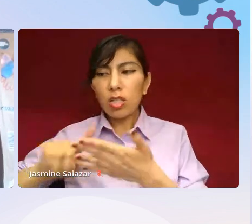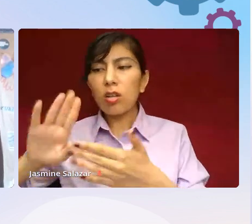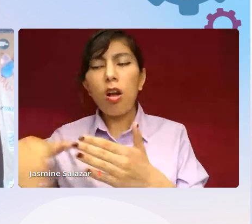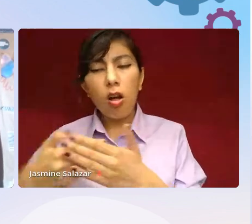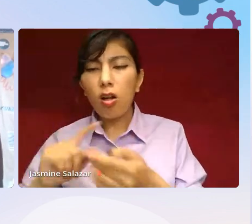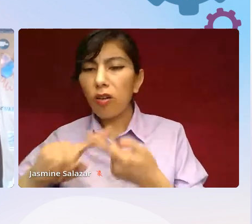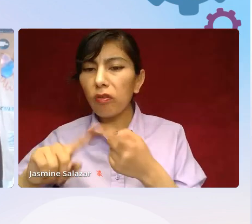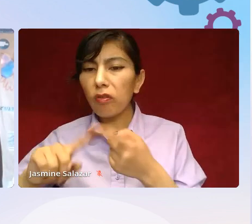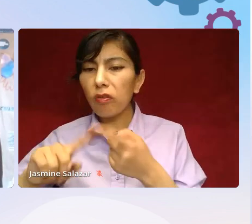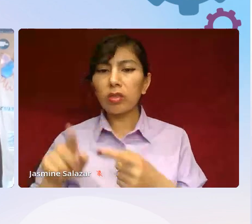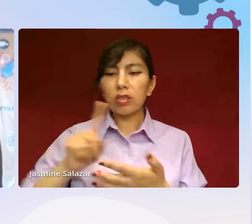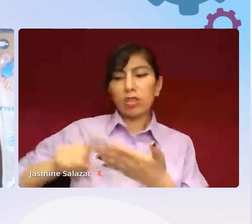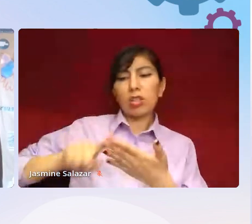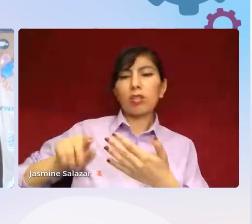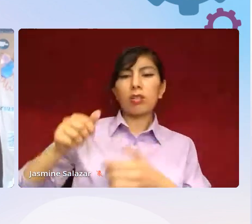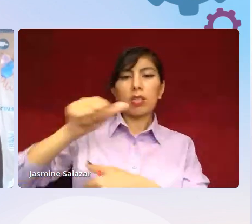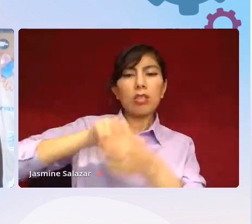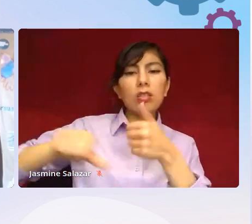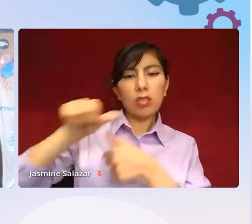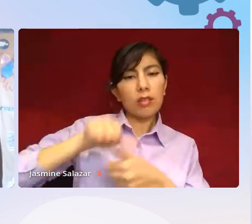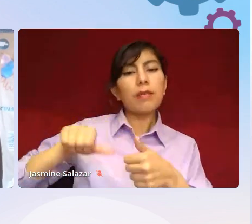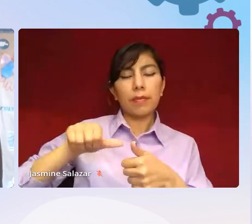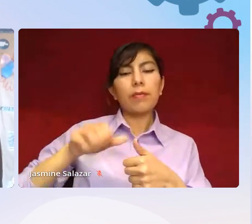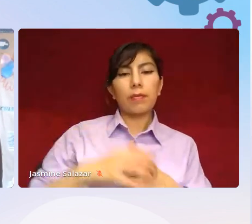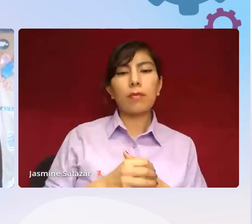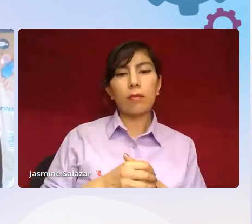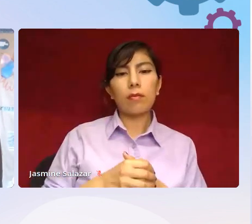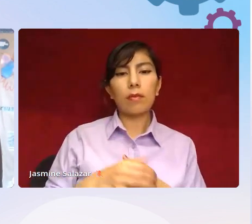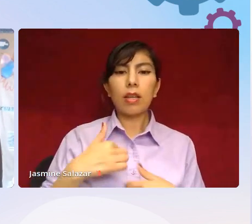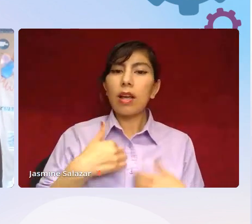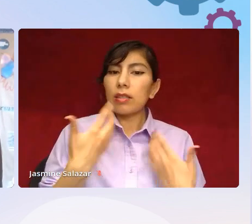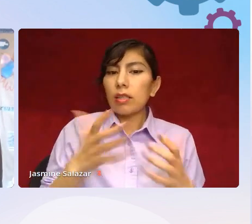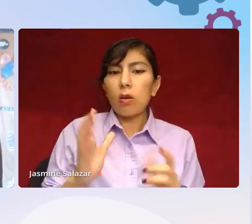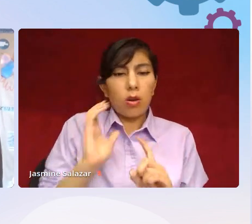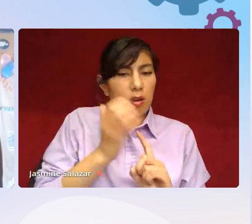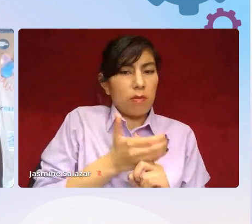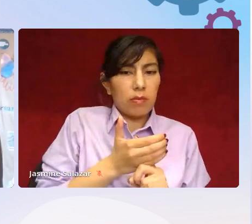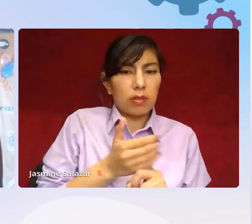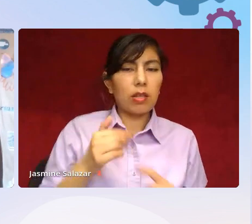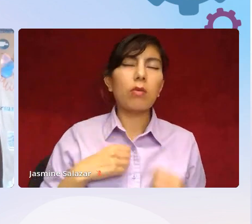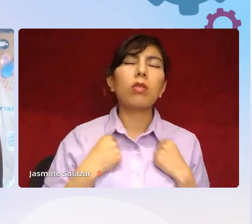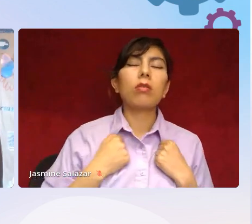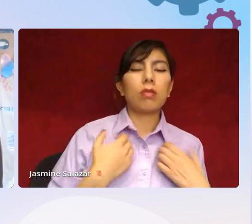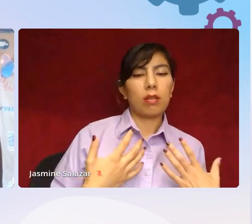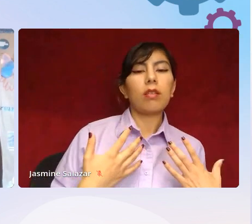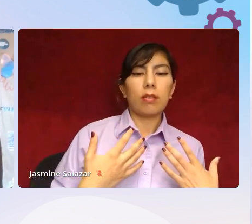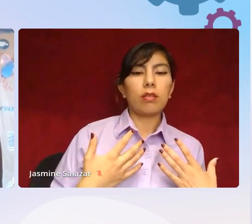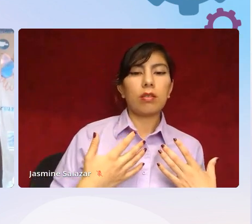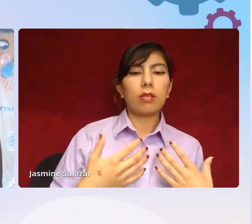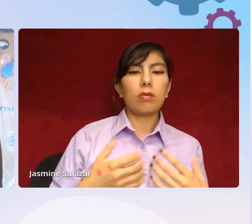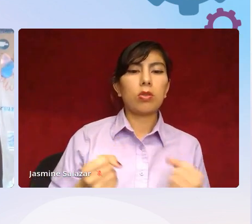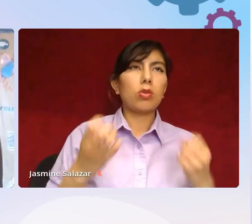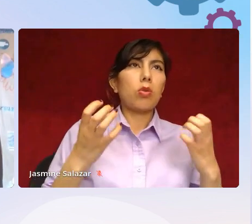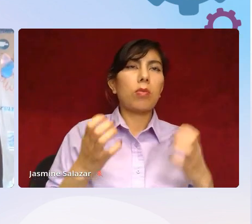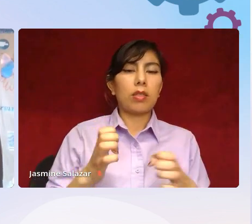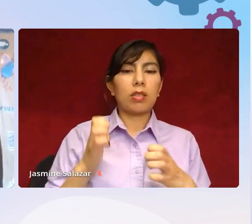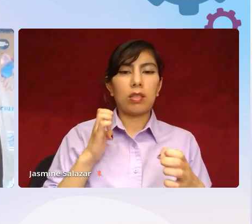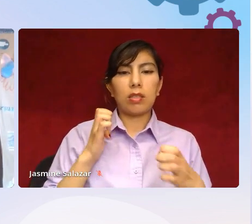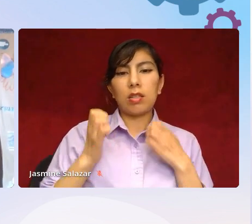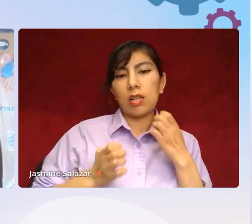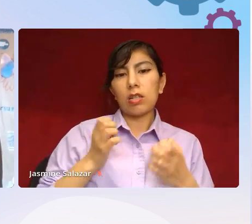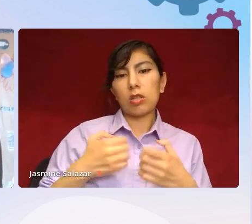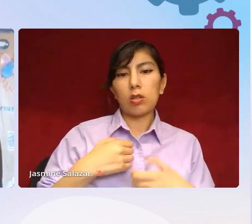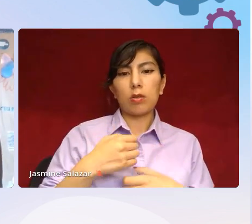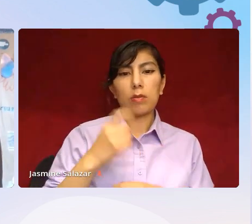check in on each other. And I didn't want a mask. I was so tired. It was so much energy to pretend to be